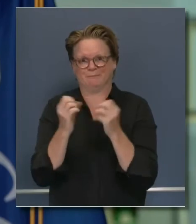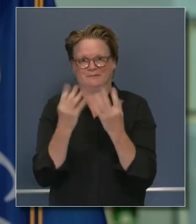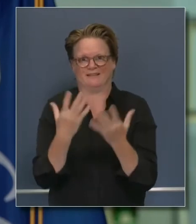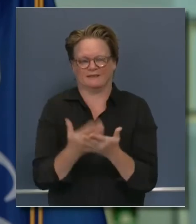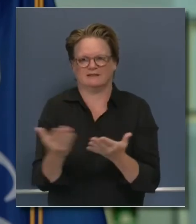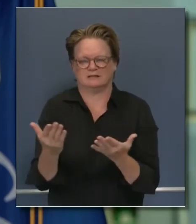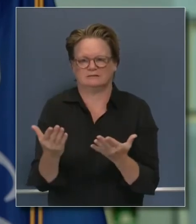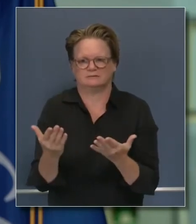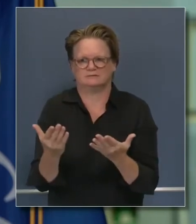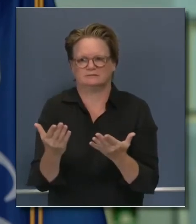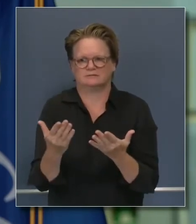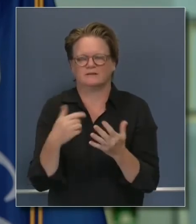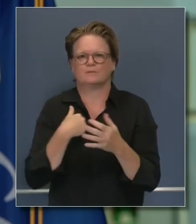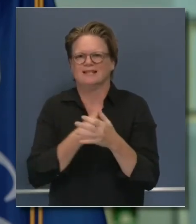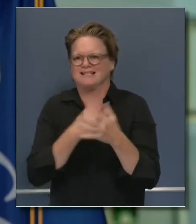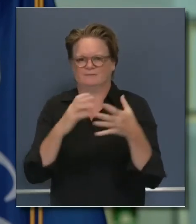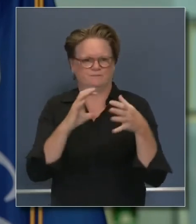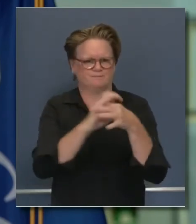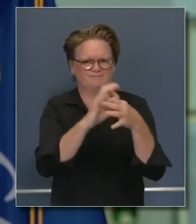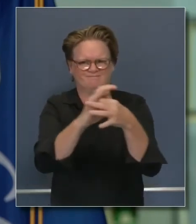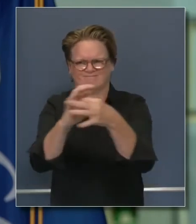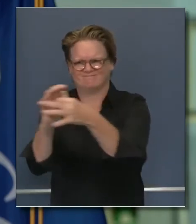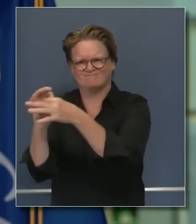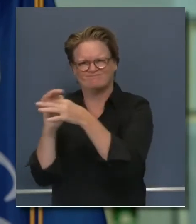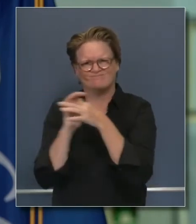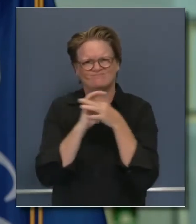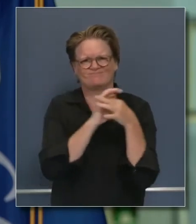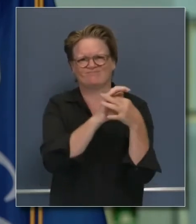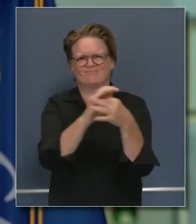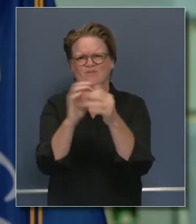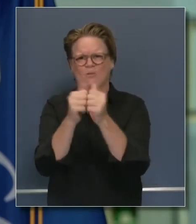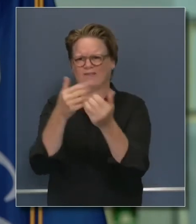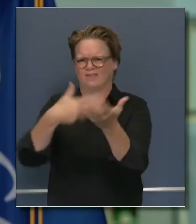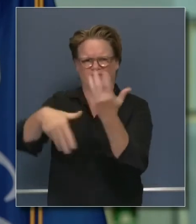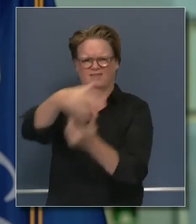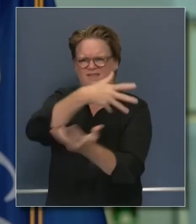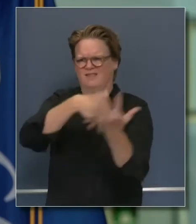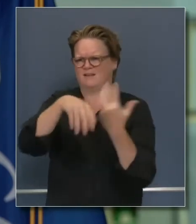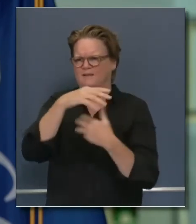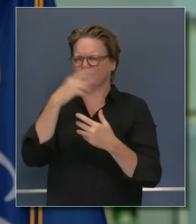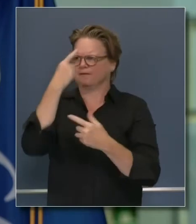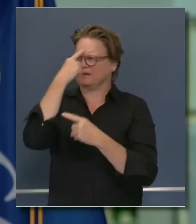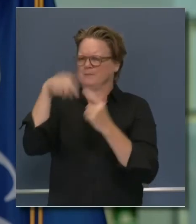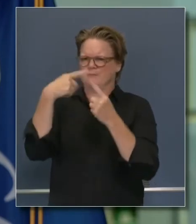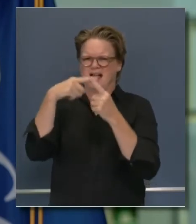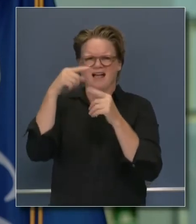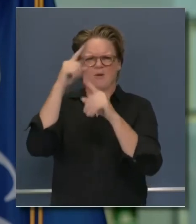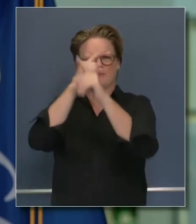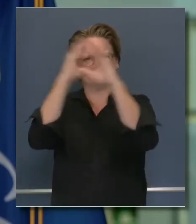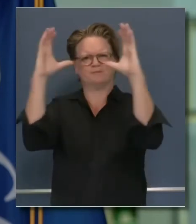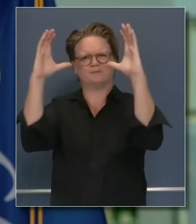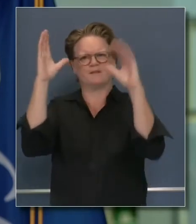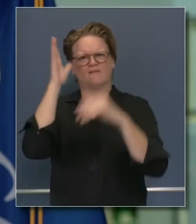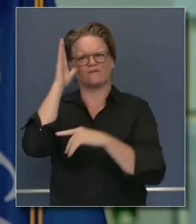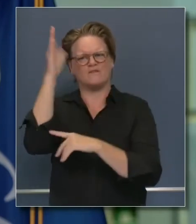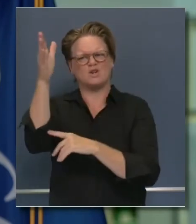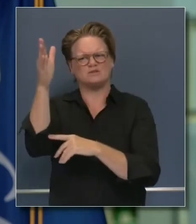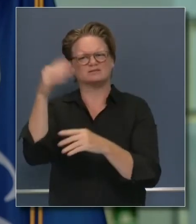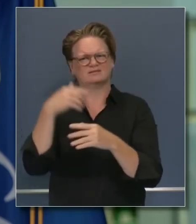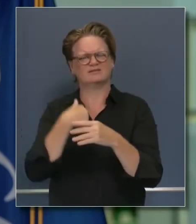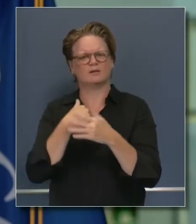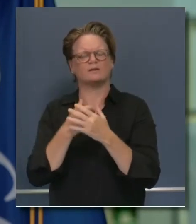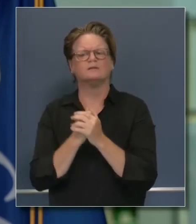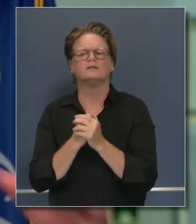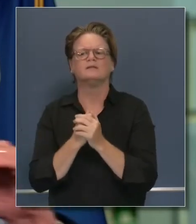houses, the legislature. And that is to make sure that we're more prepared going into the future, make sure that we replenish, not just replenish our